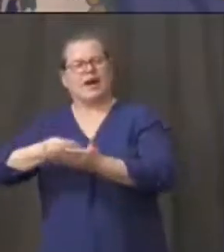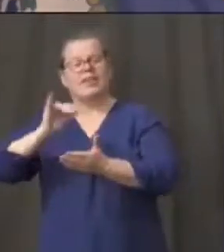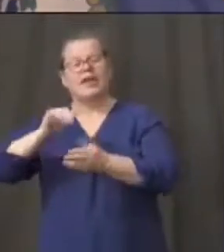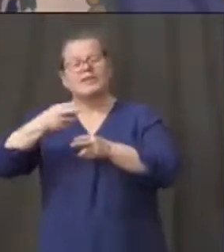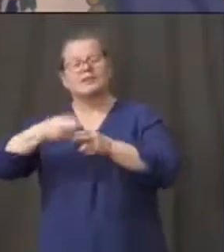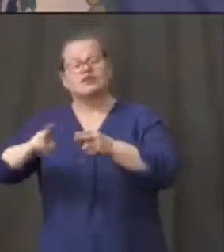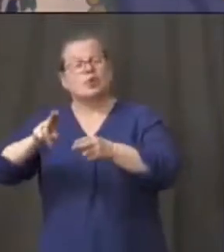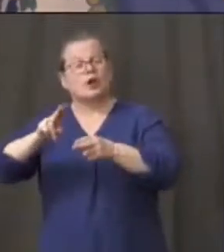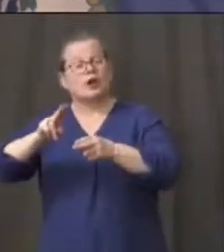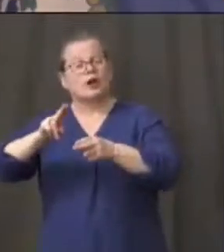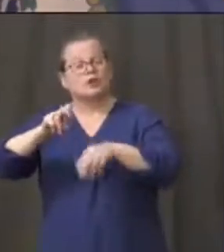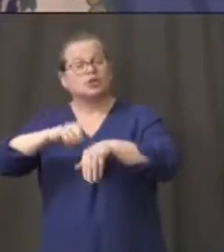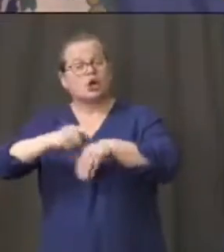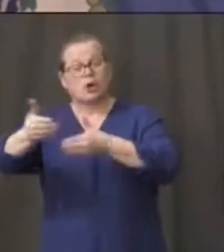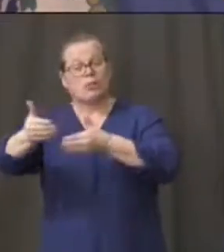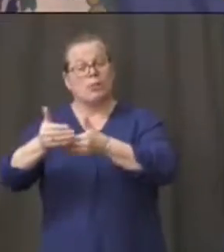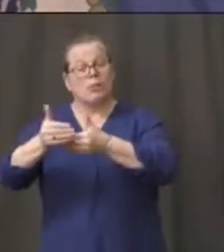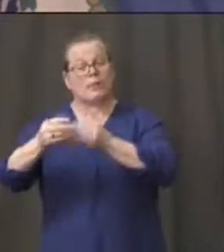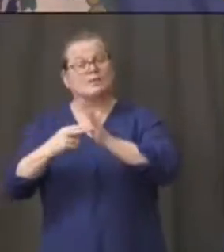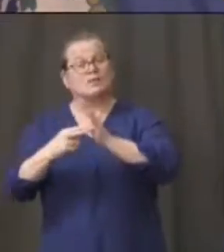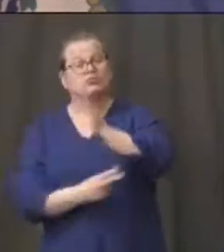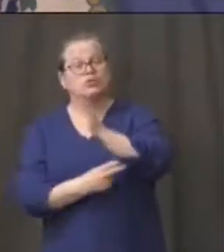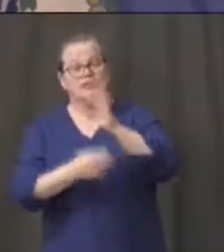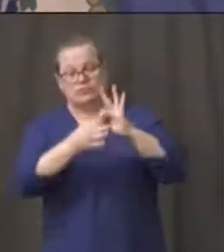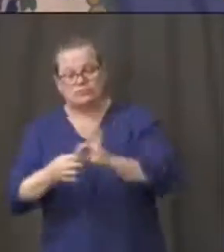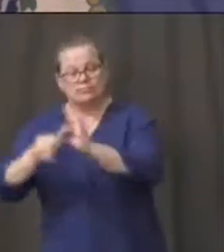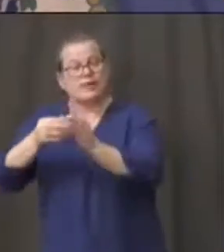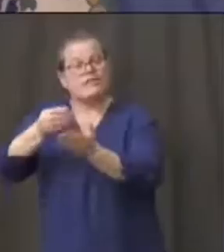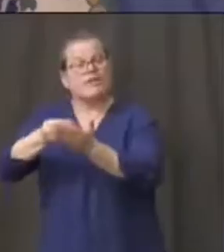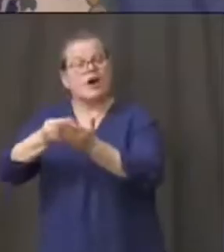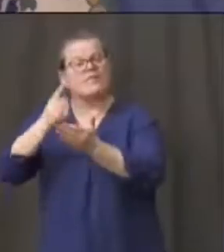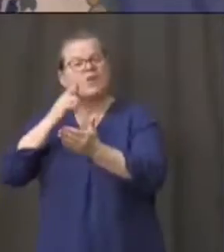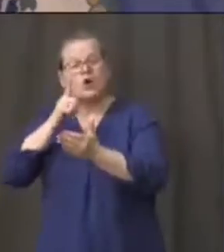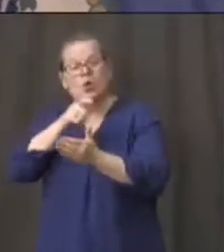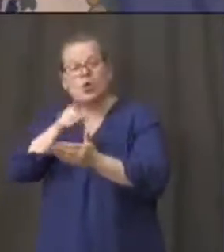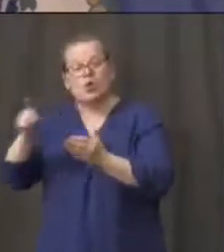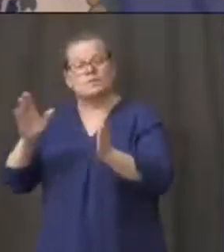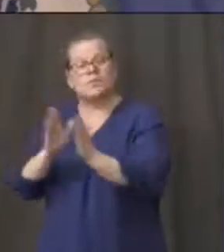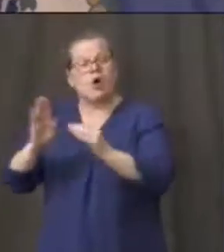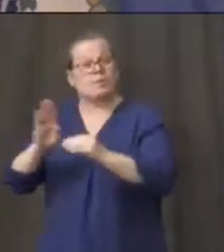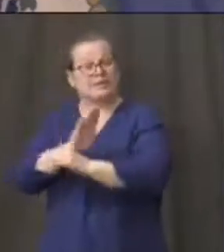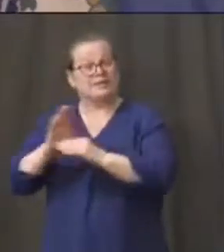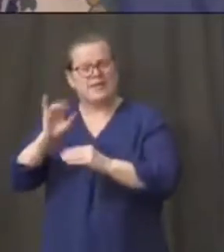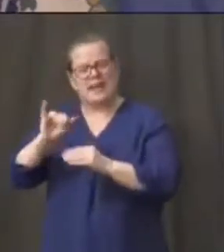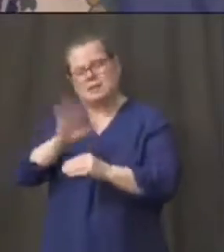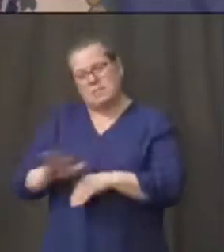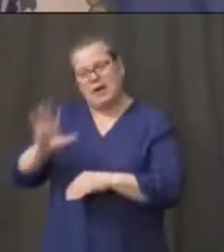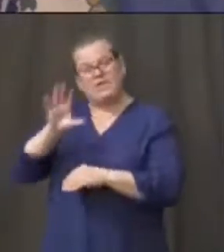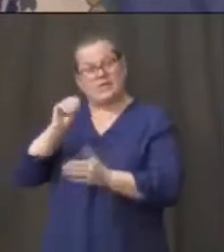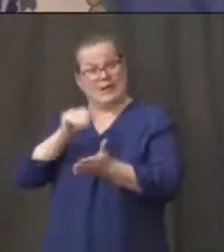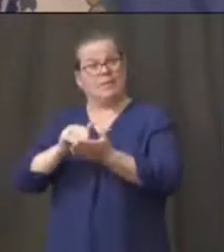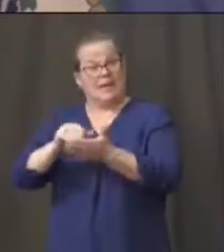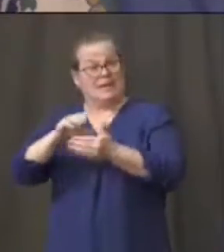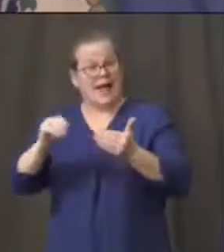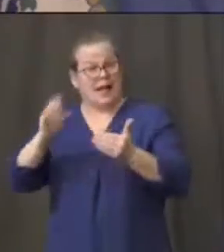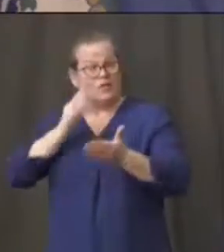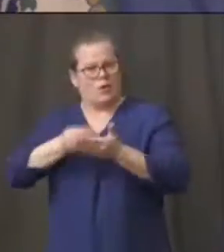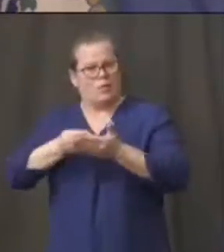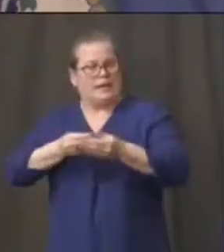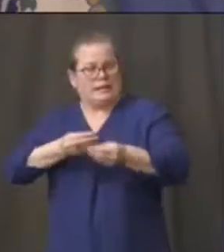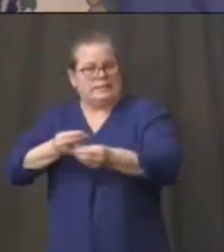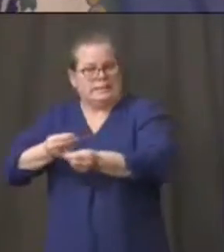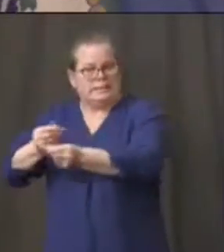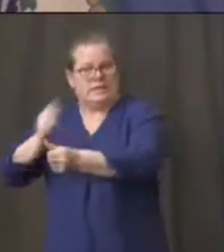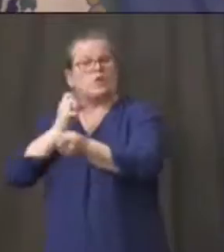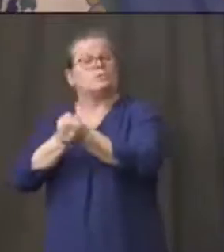And there it's interesting. I we did about $50 million for our small businesses, which is thousands of small business